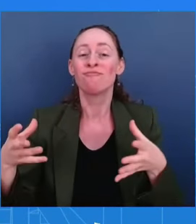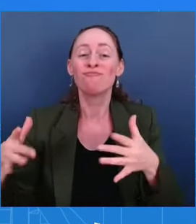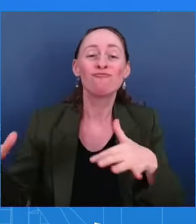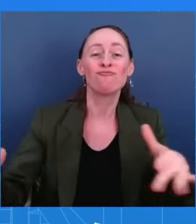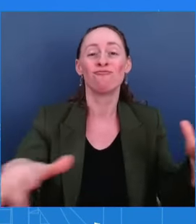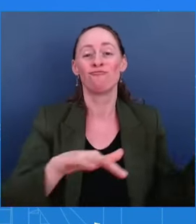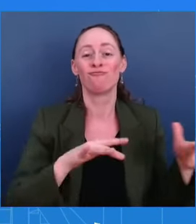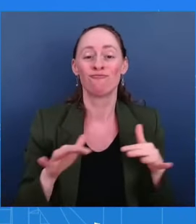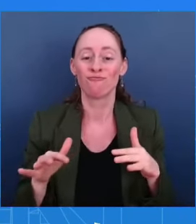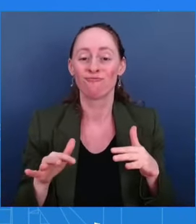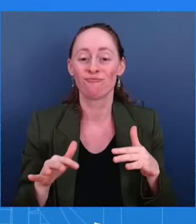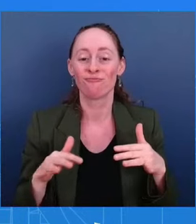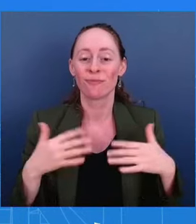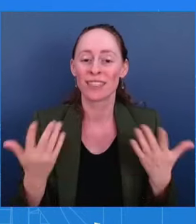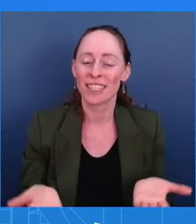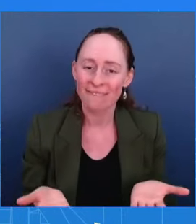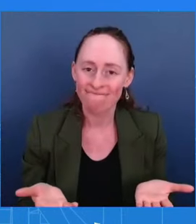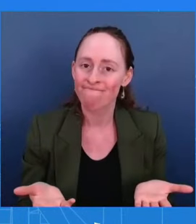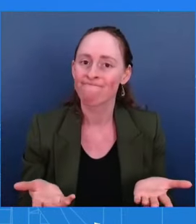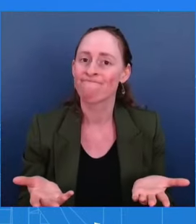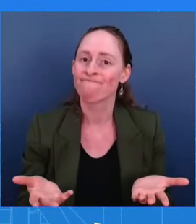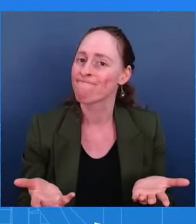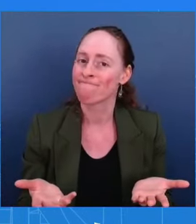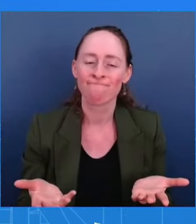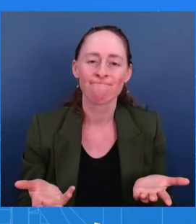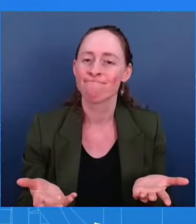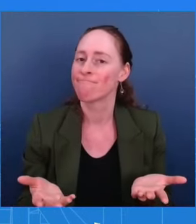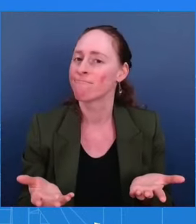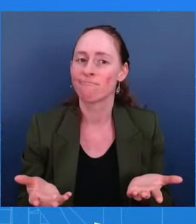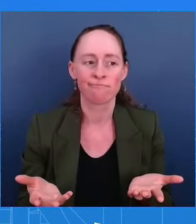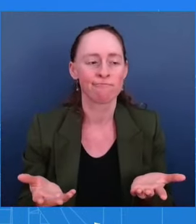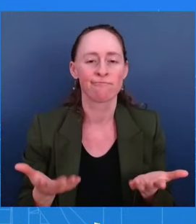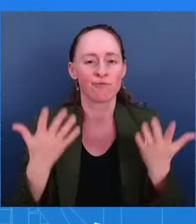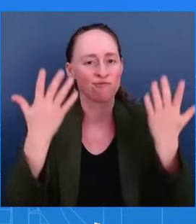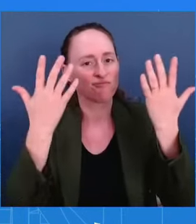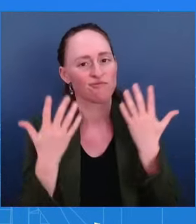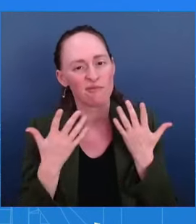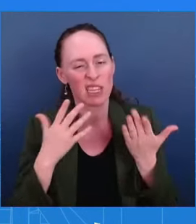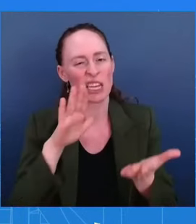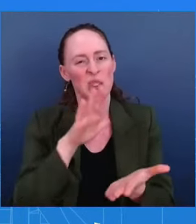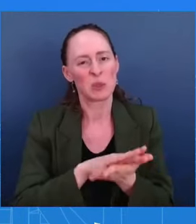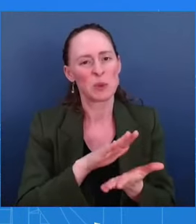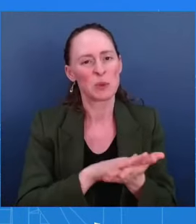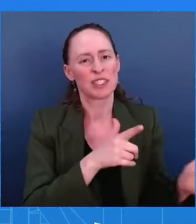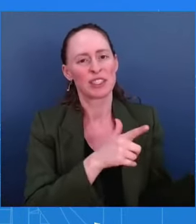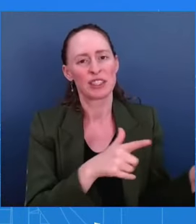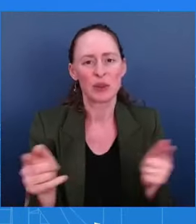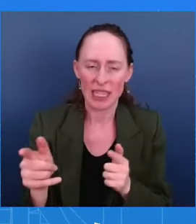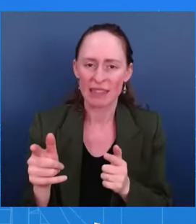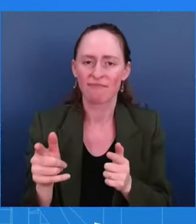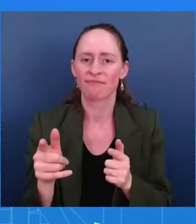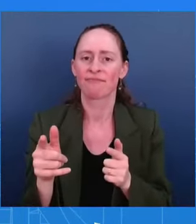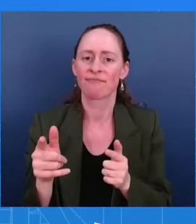another horrific shooting. And it is... It's heartbreaking. I mean, when the President says it's personal to him,